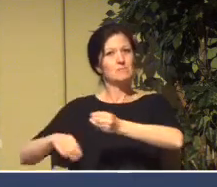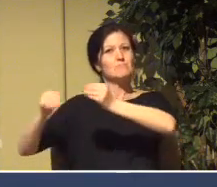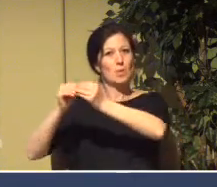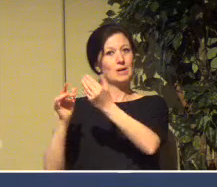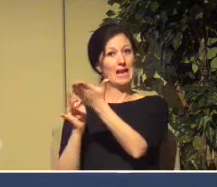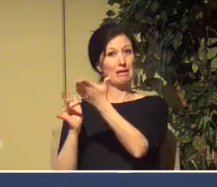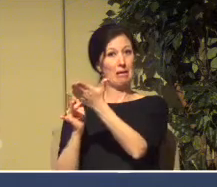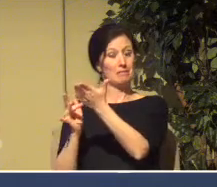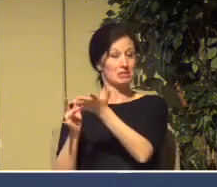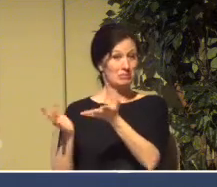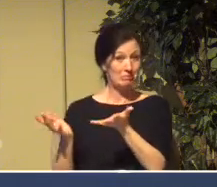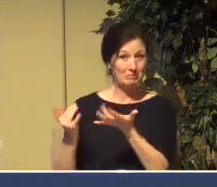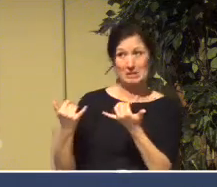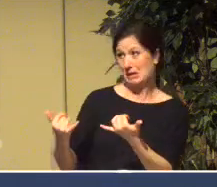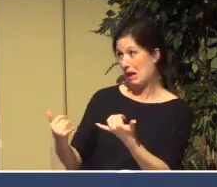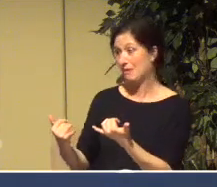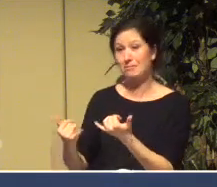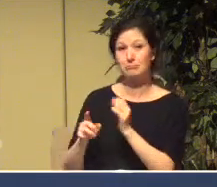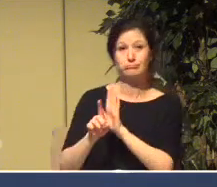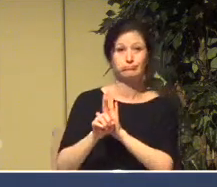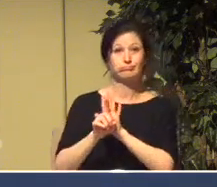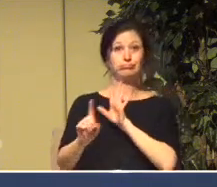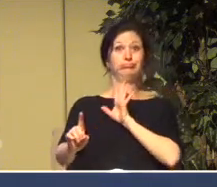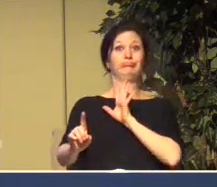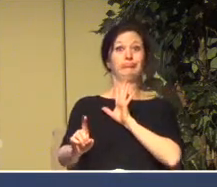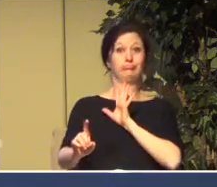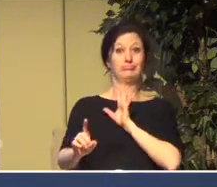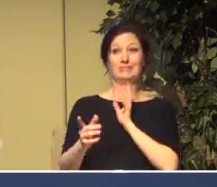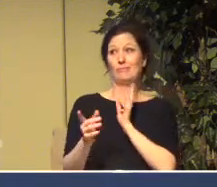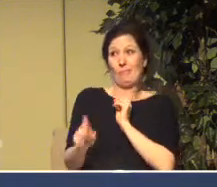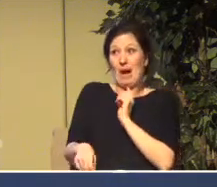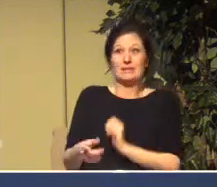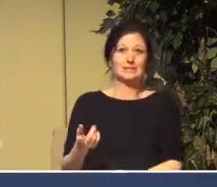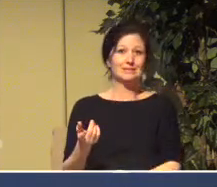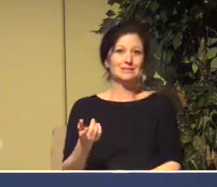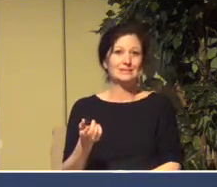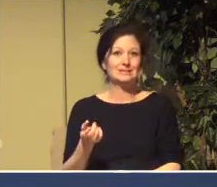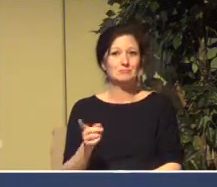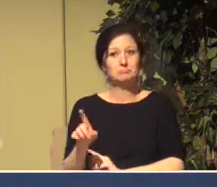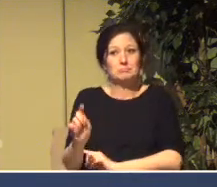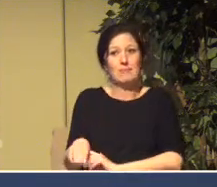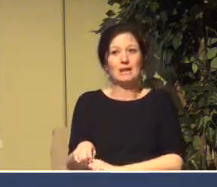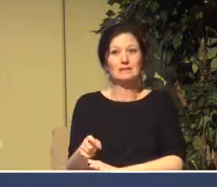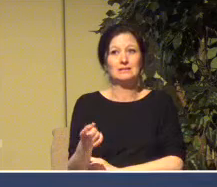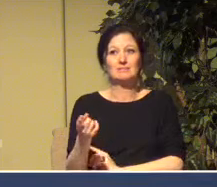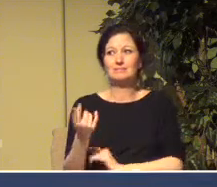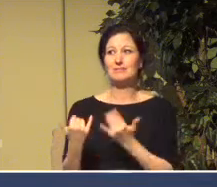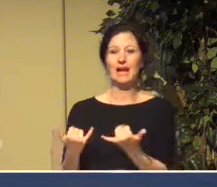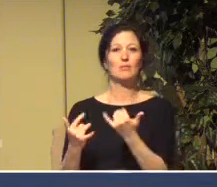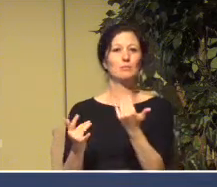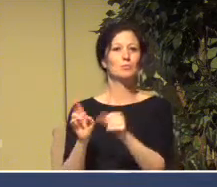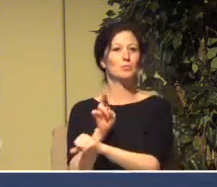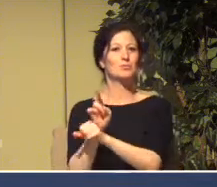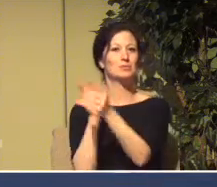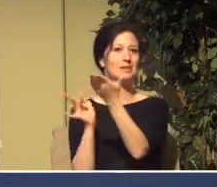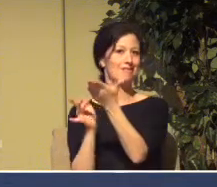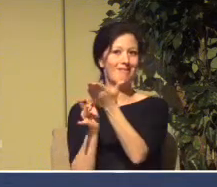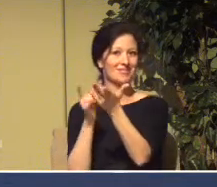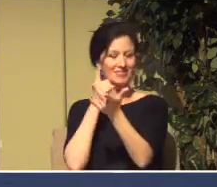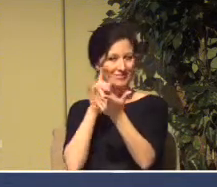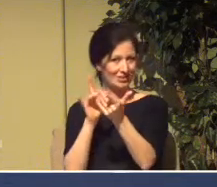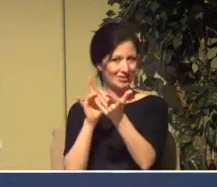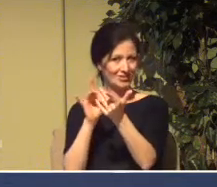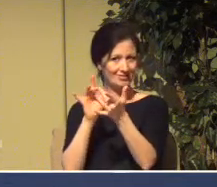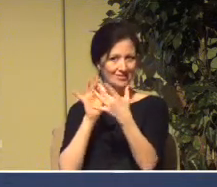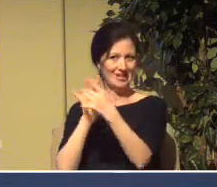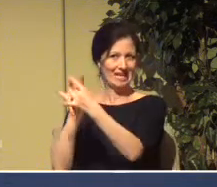we're in exile, we have to. And so that's one of the things that exile does is it takes you out of the box. That's what